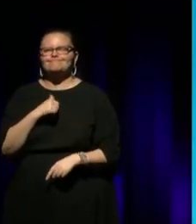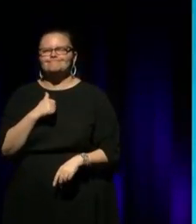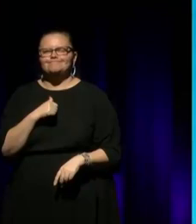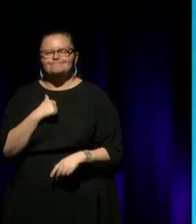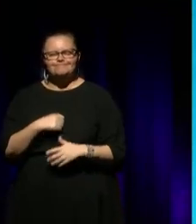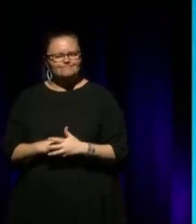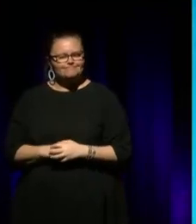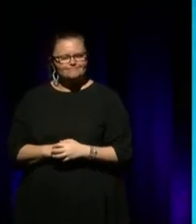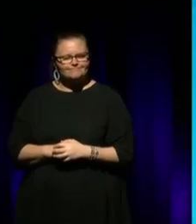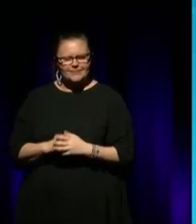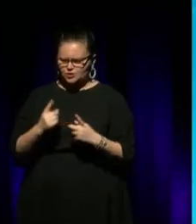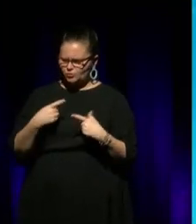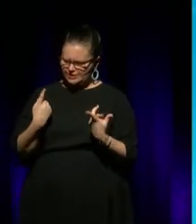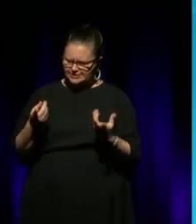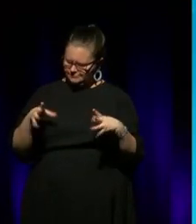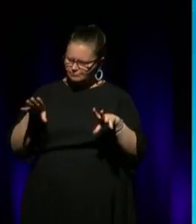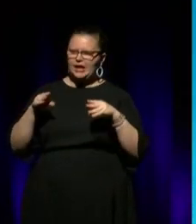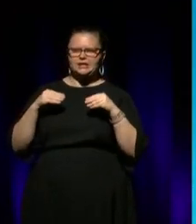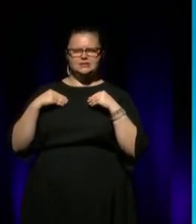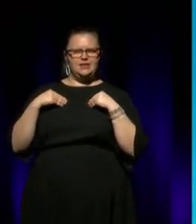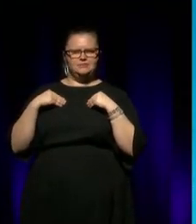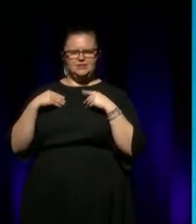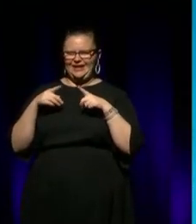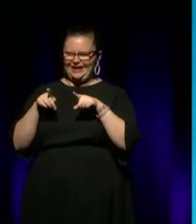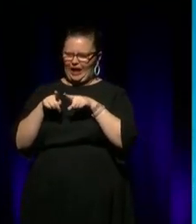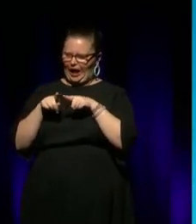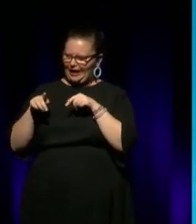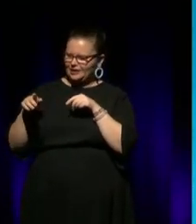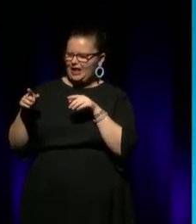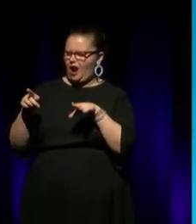And we're just accepting a long, big serpent process.